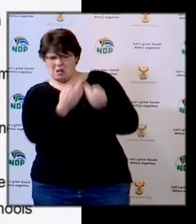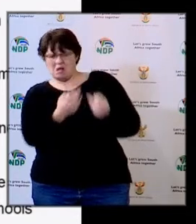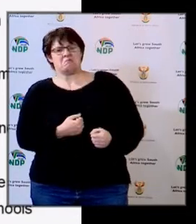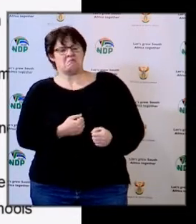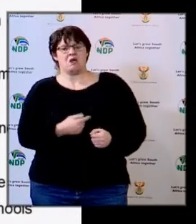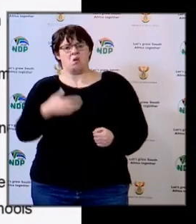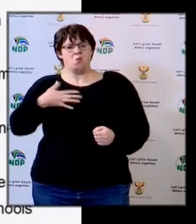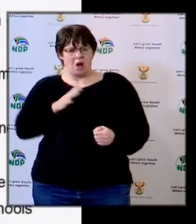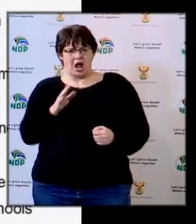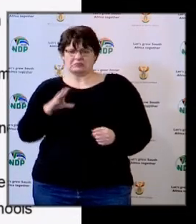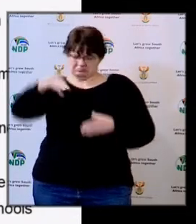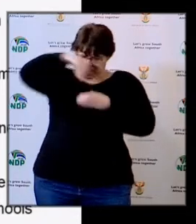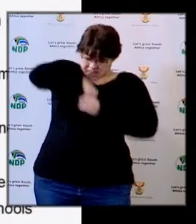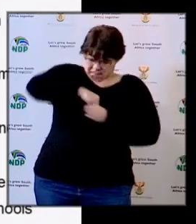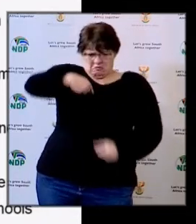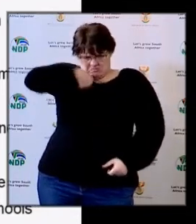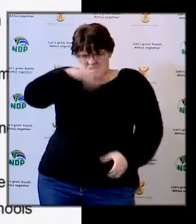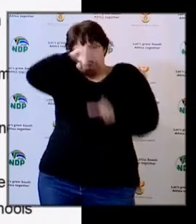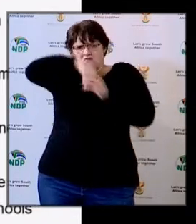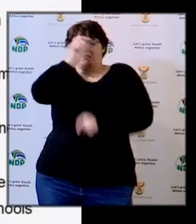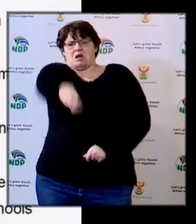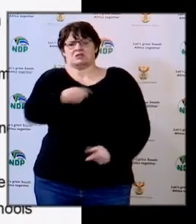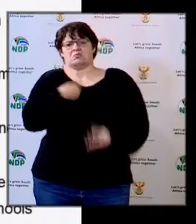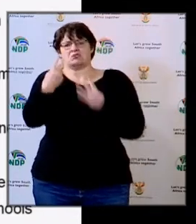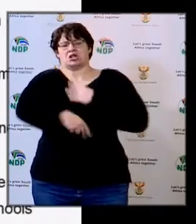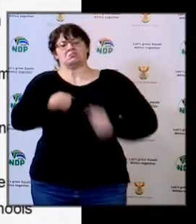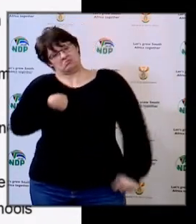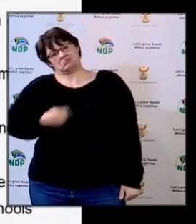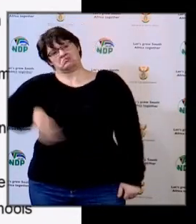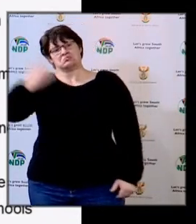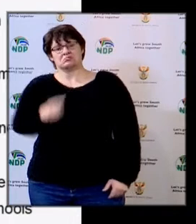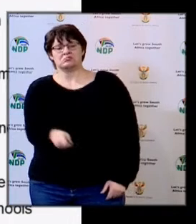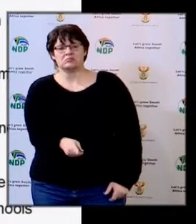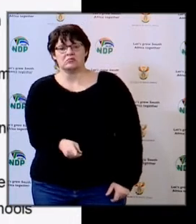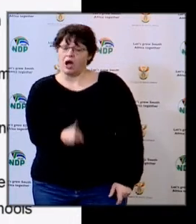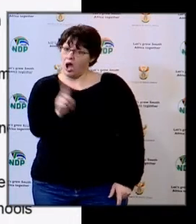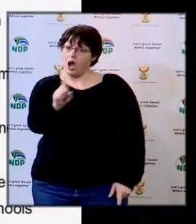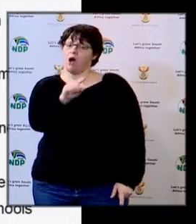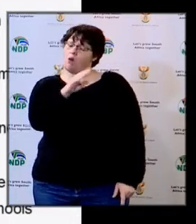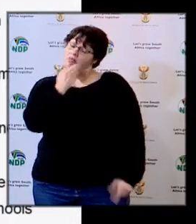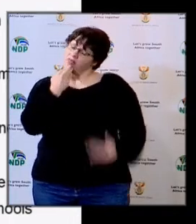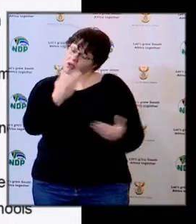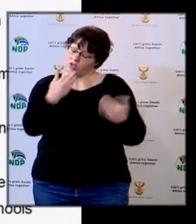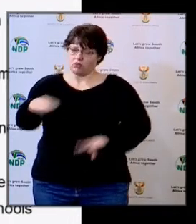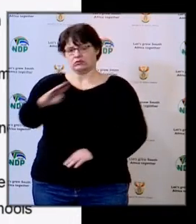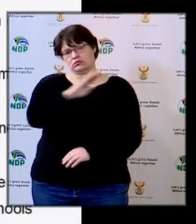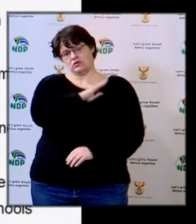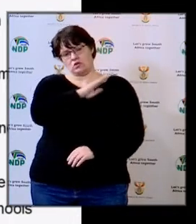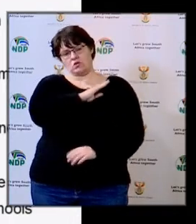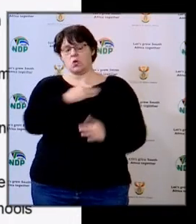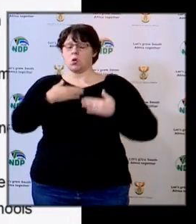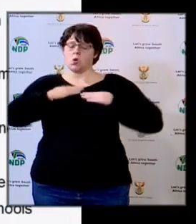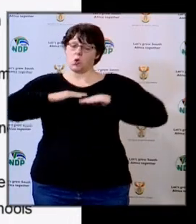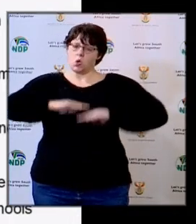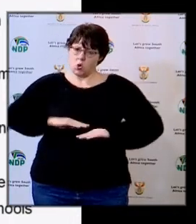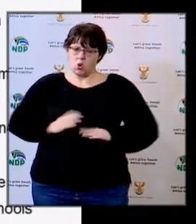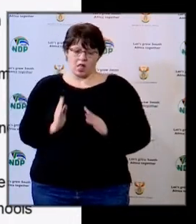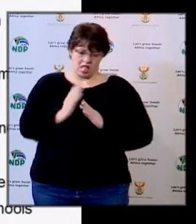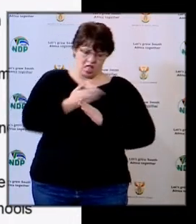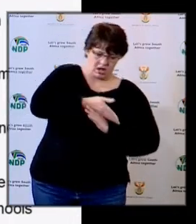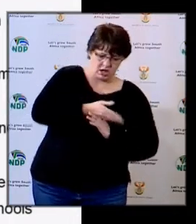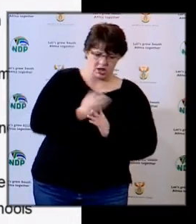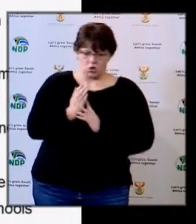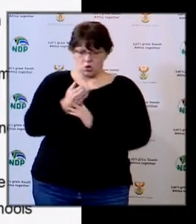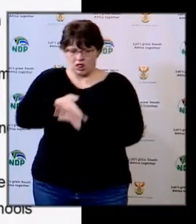demanding more than a fair share of their participation in the project. Thanks to the defense, we managed to get